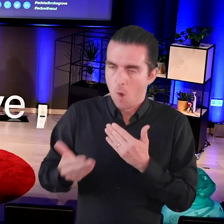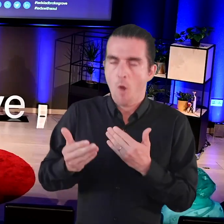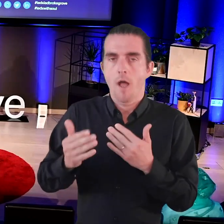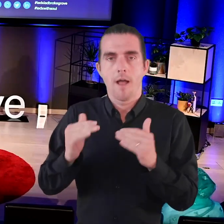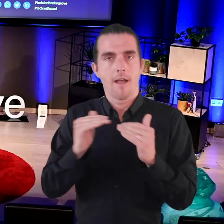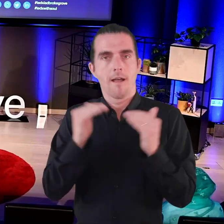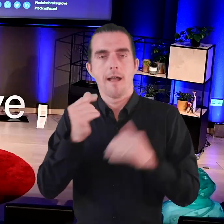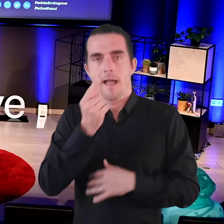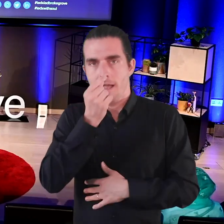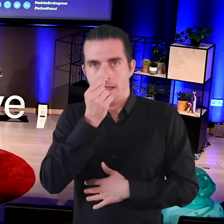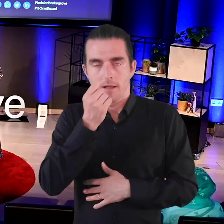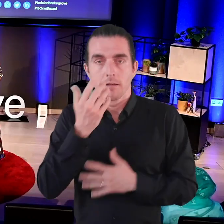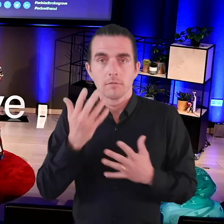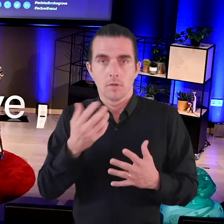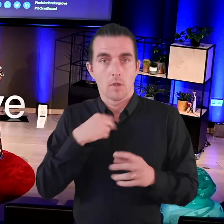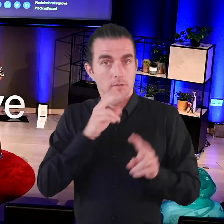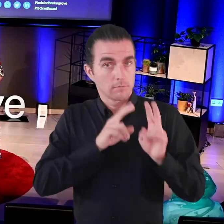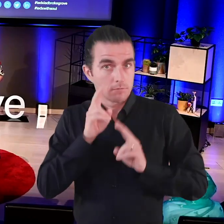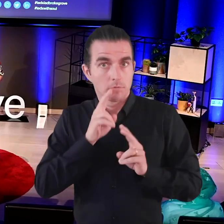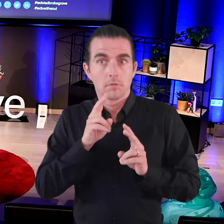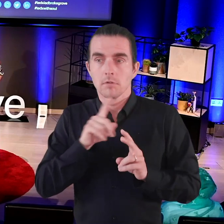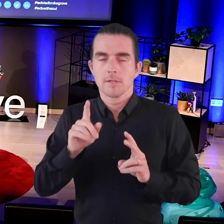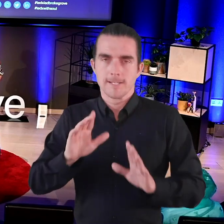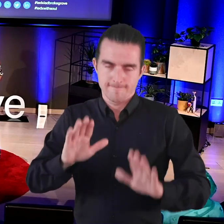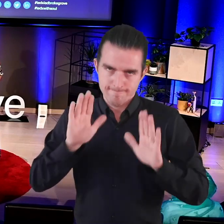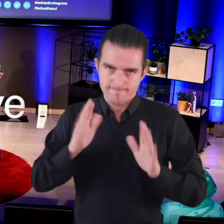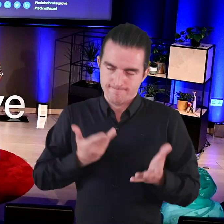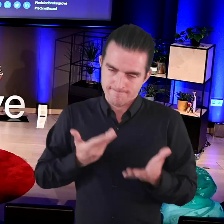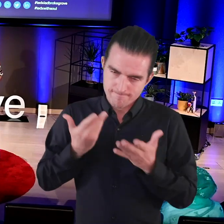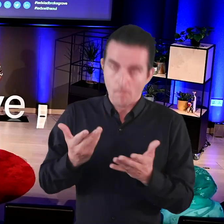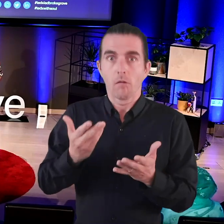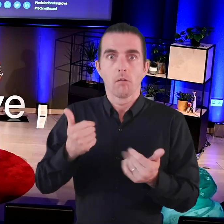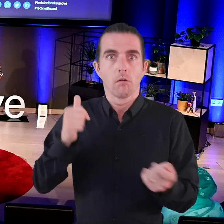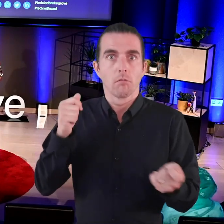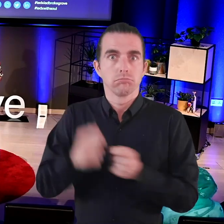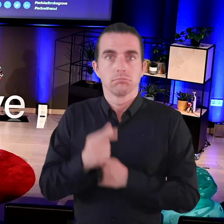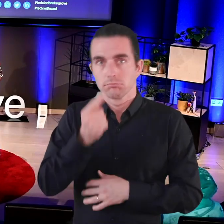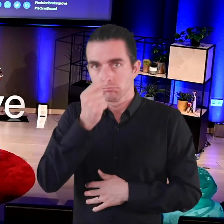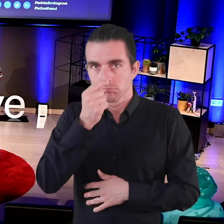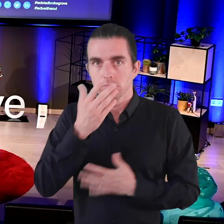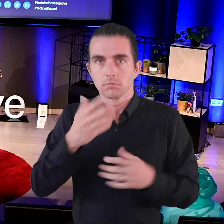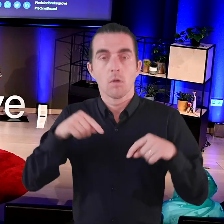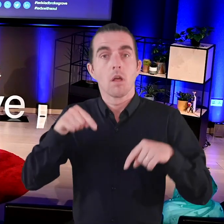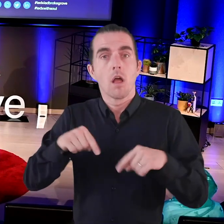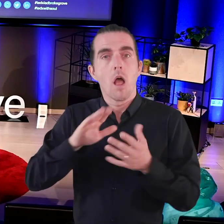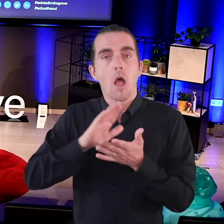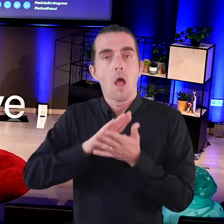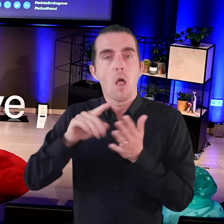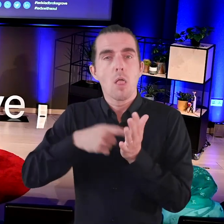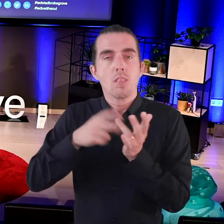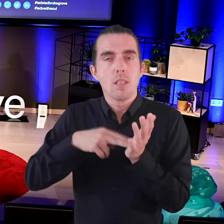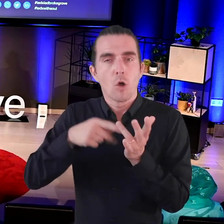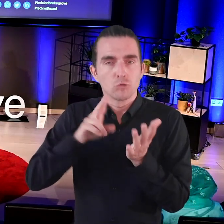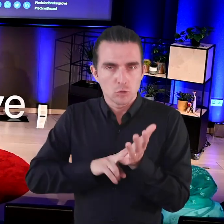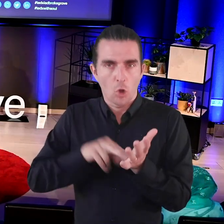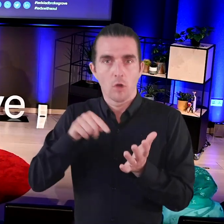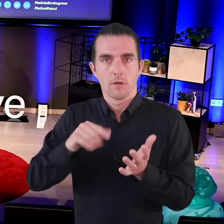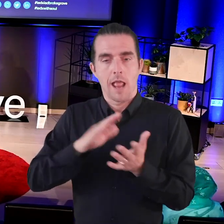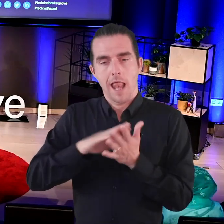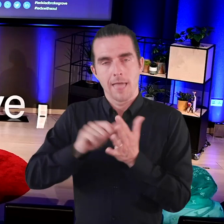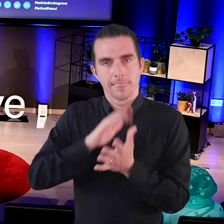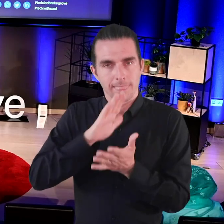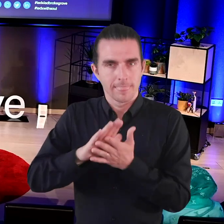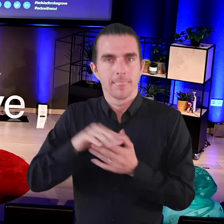equitable life. But I have seen what surrender can do. Back in Thornton Heath, we